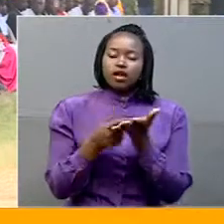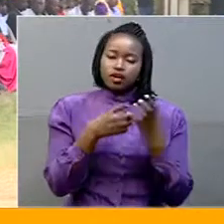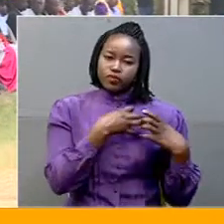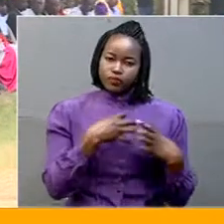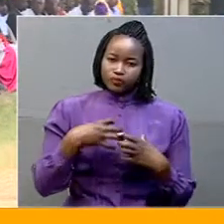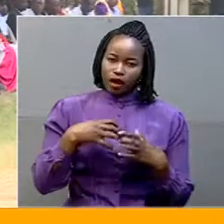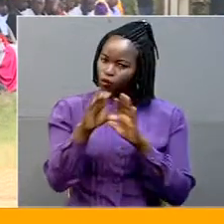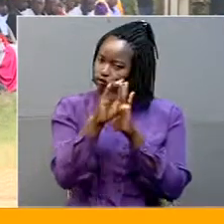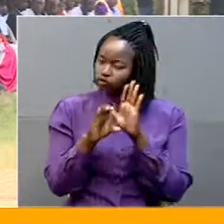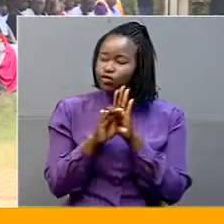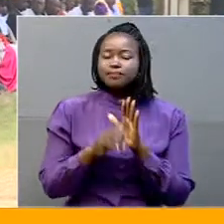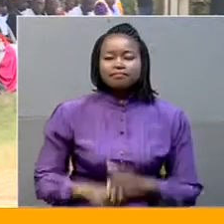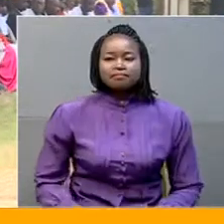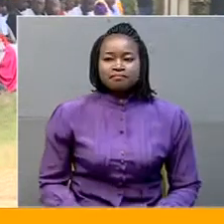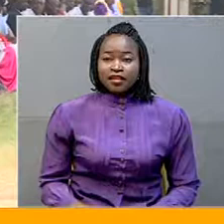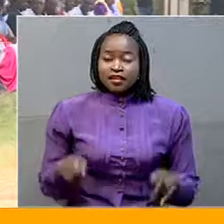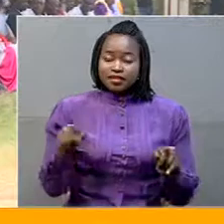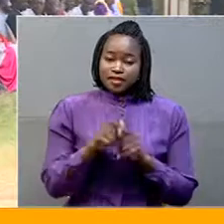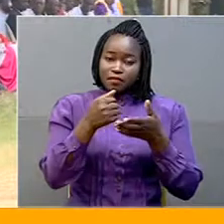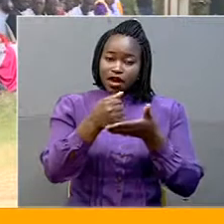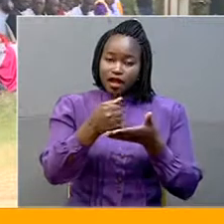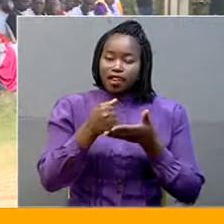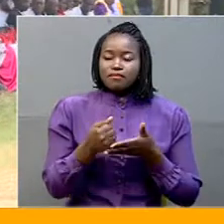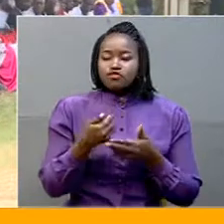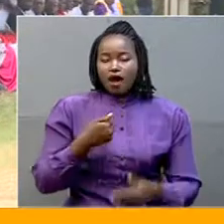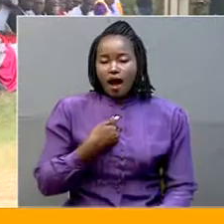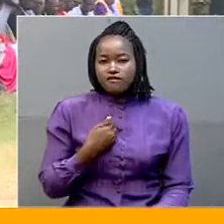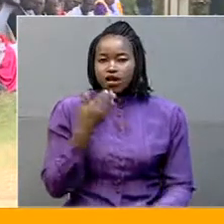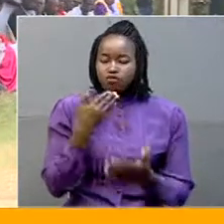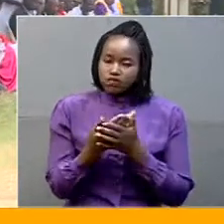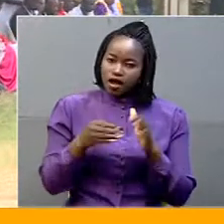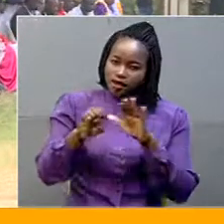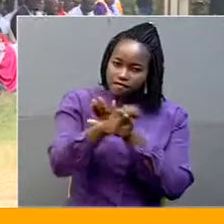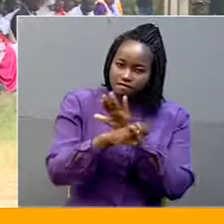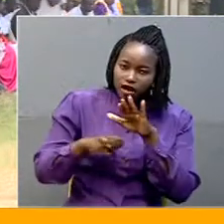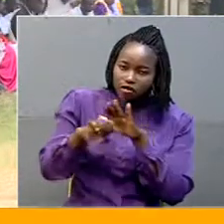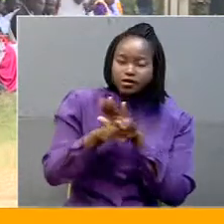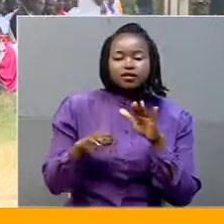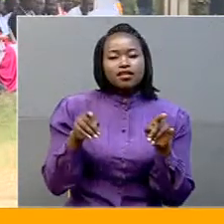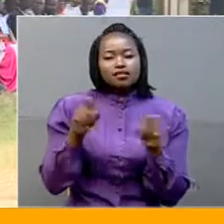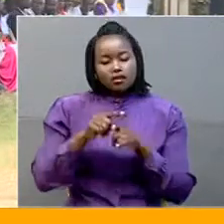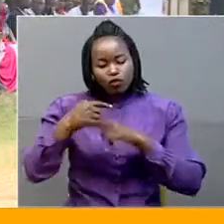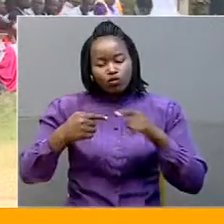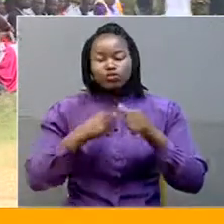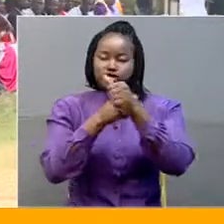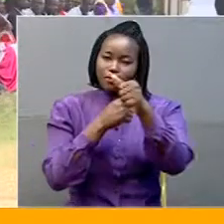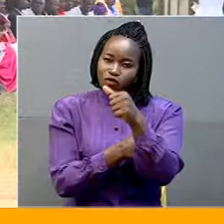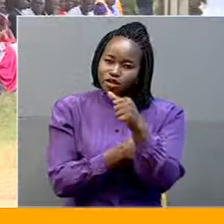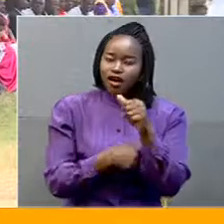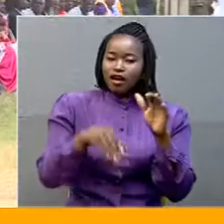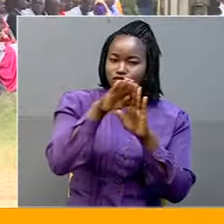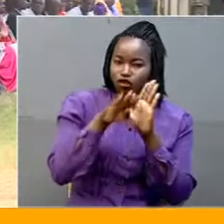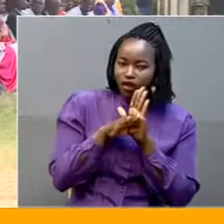this is to enable us create an environment that would support the programs of